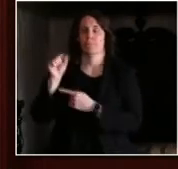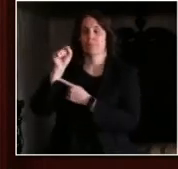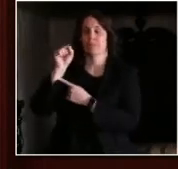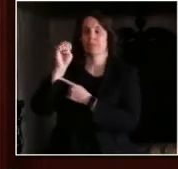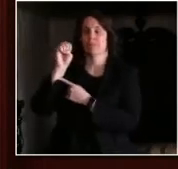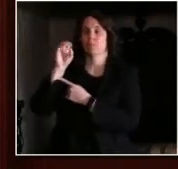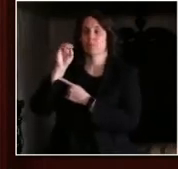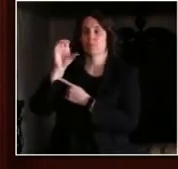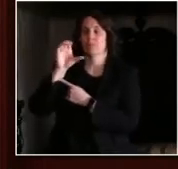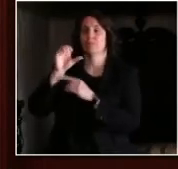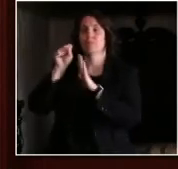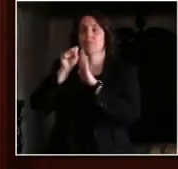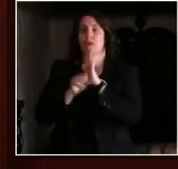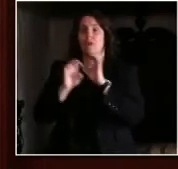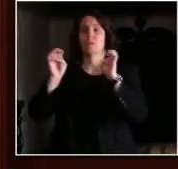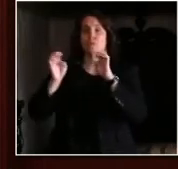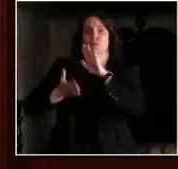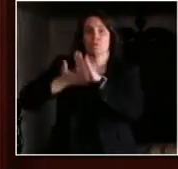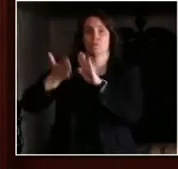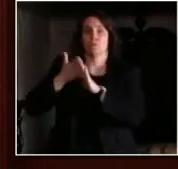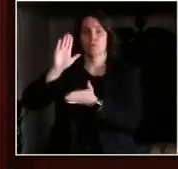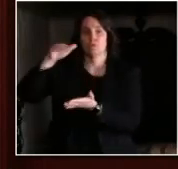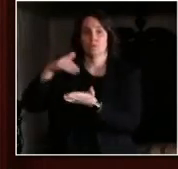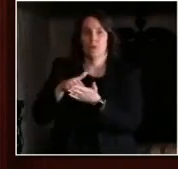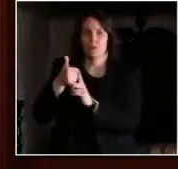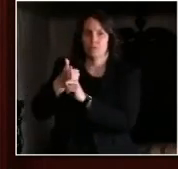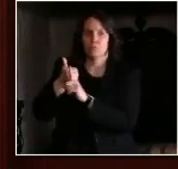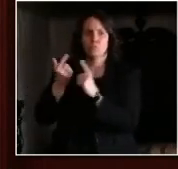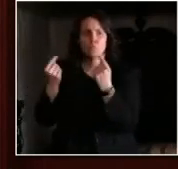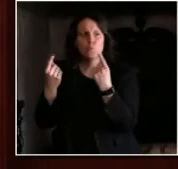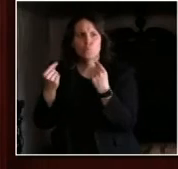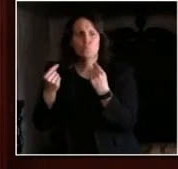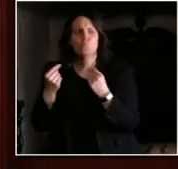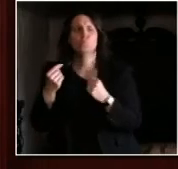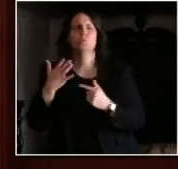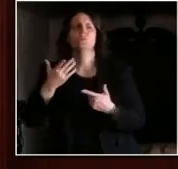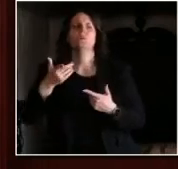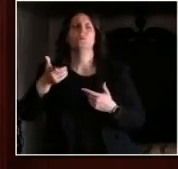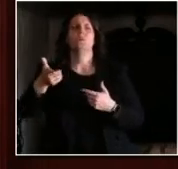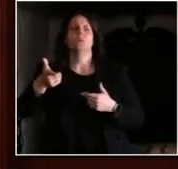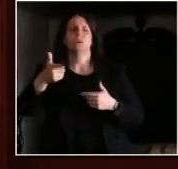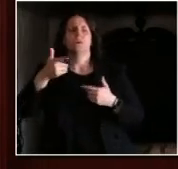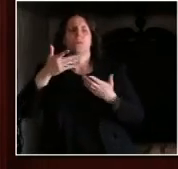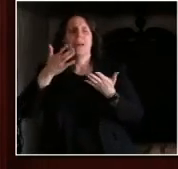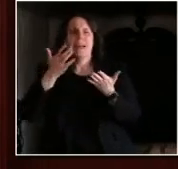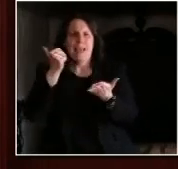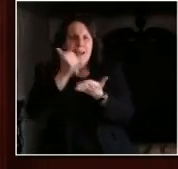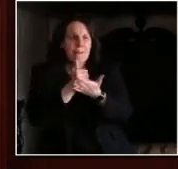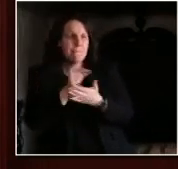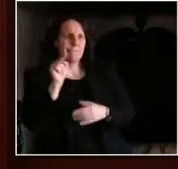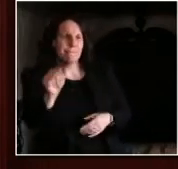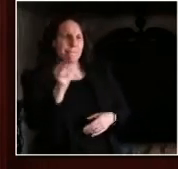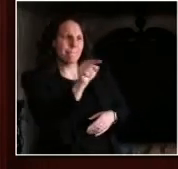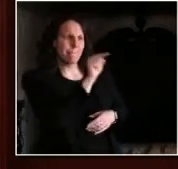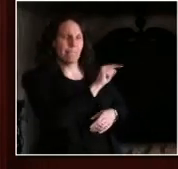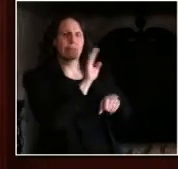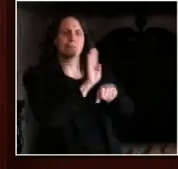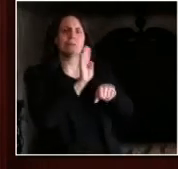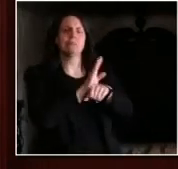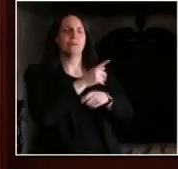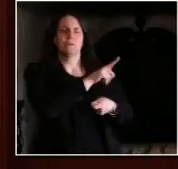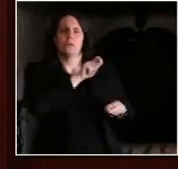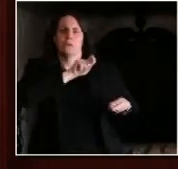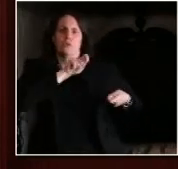pivoting, as the governor mentioned, to creating hand sanitizer or manufacturing PPE, building